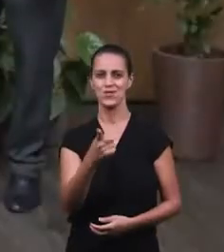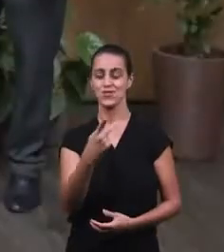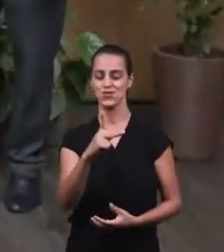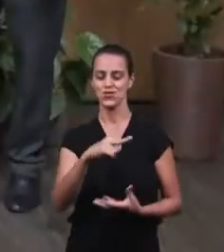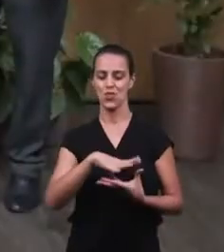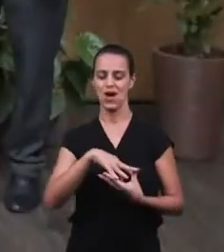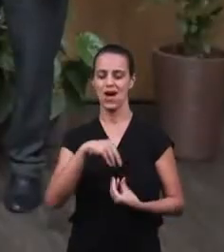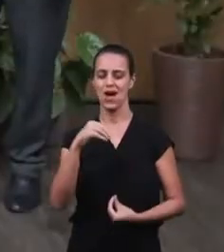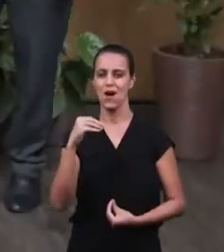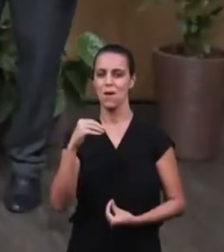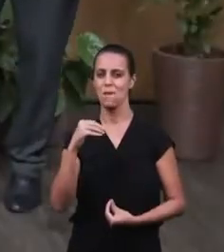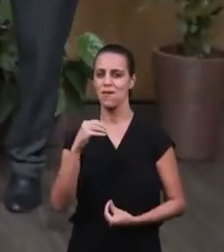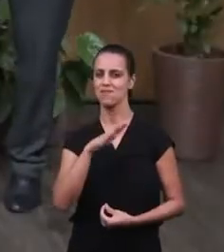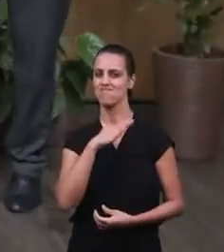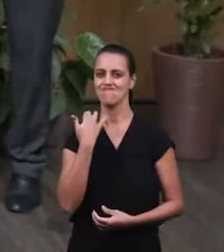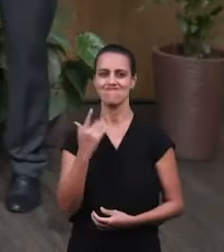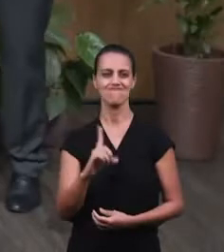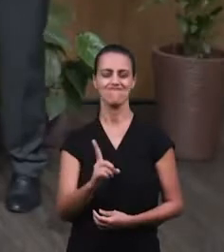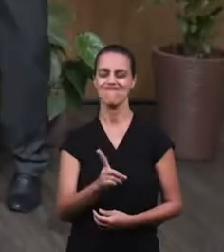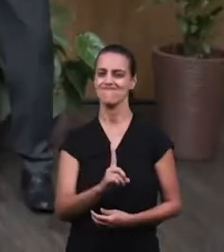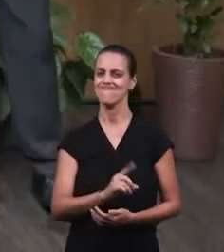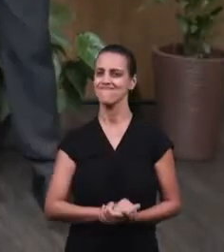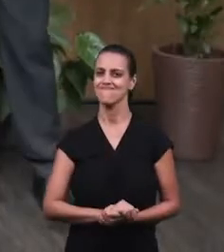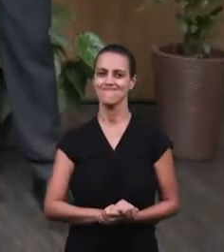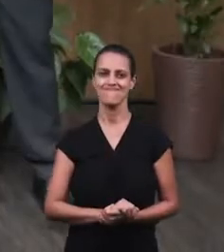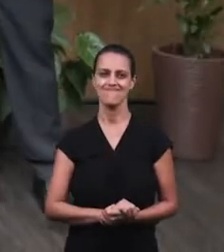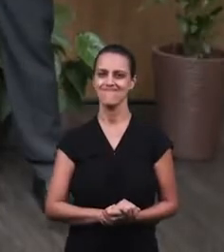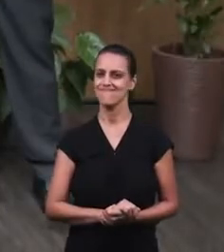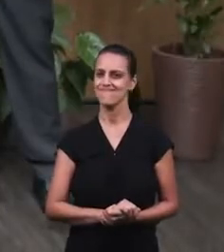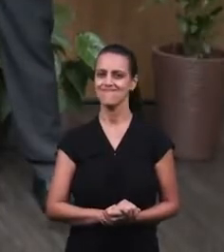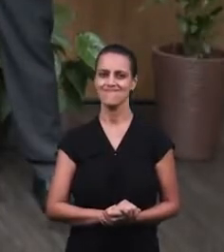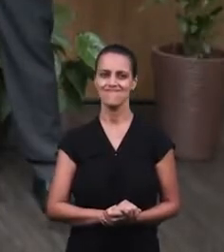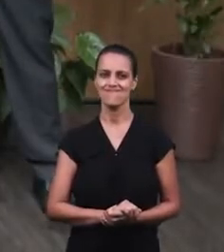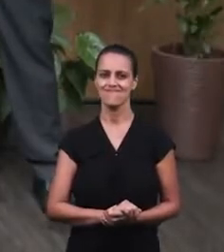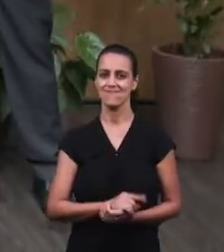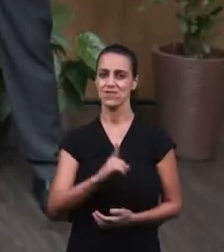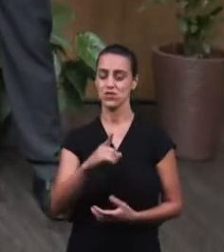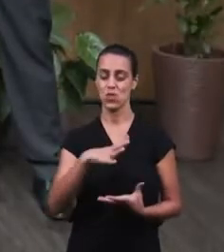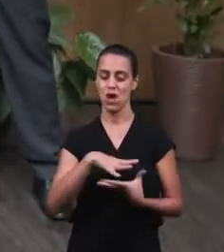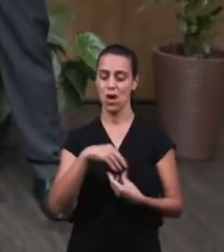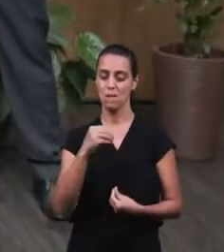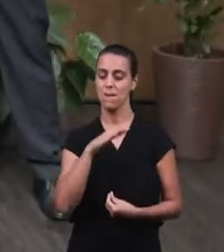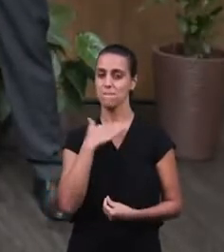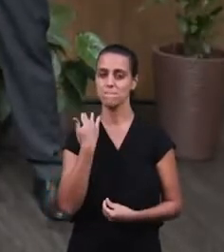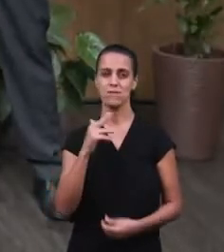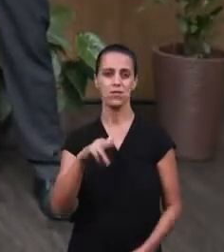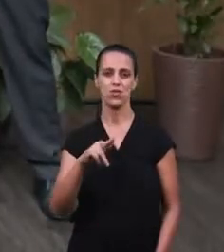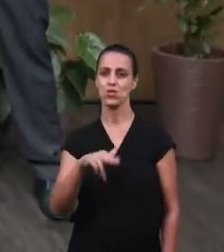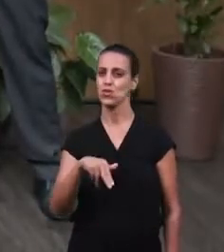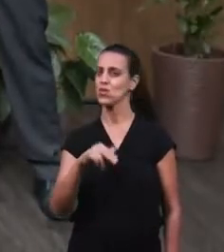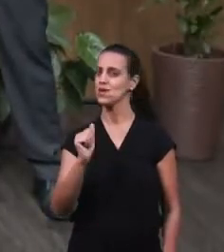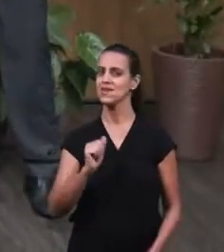The soul will not die. The soul will never die.